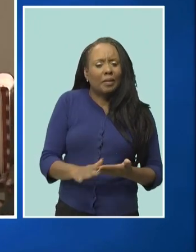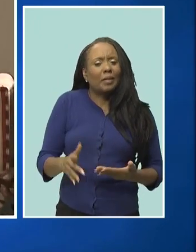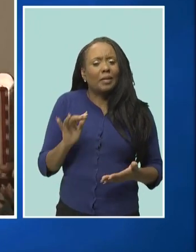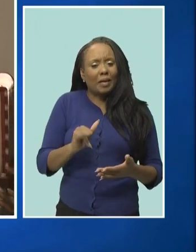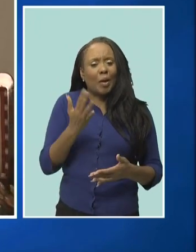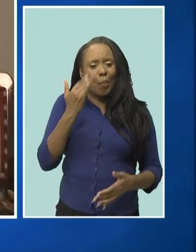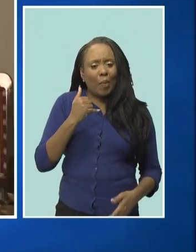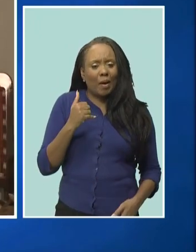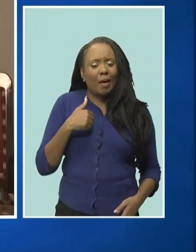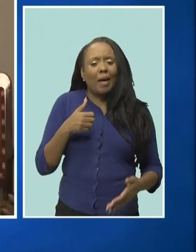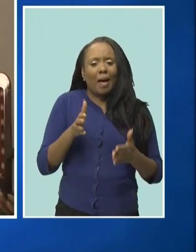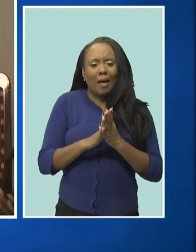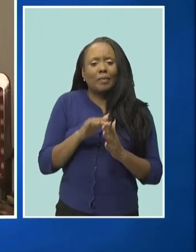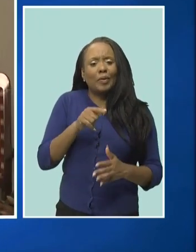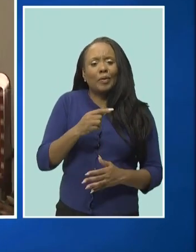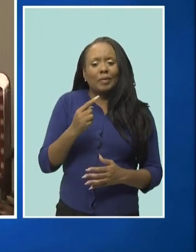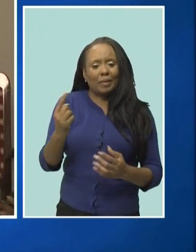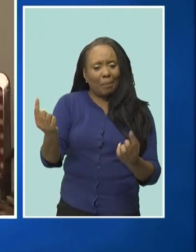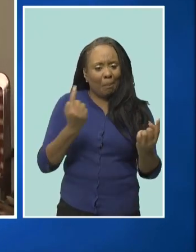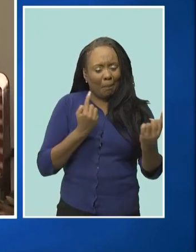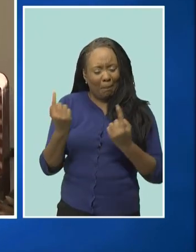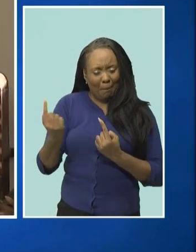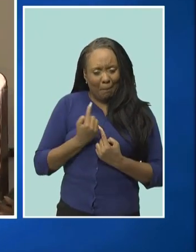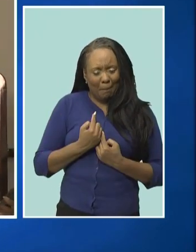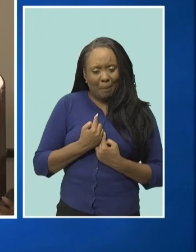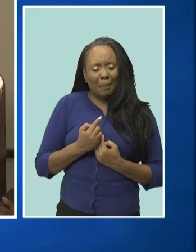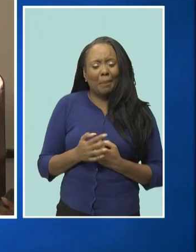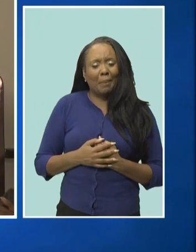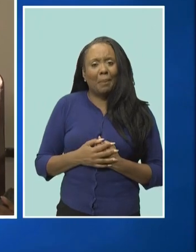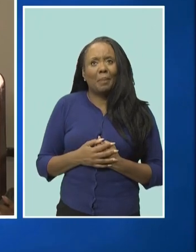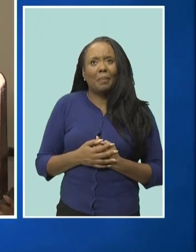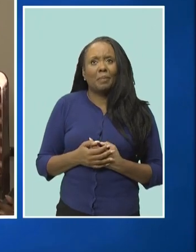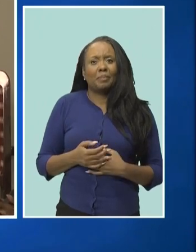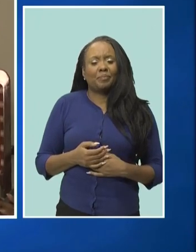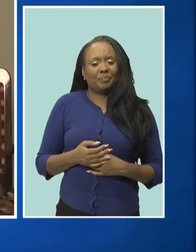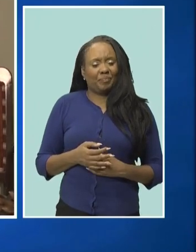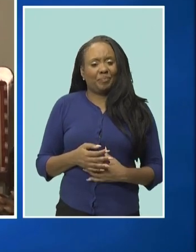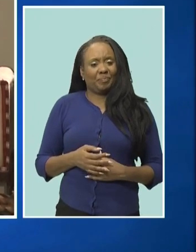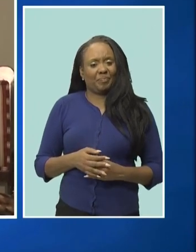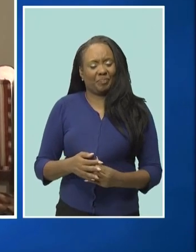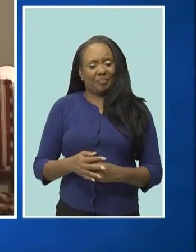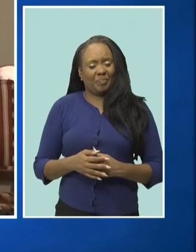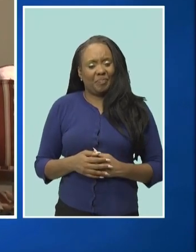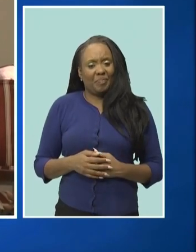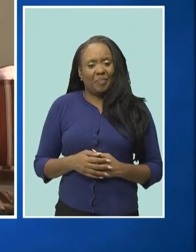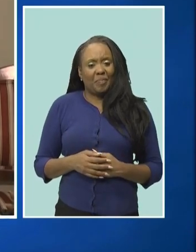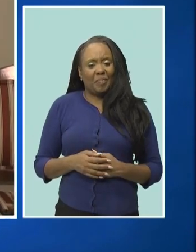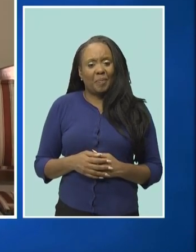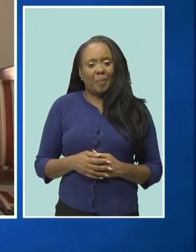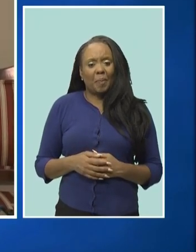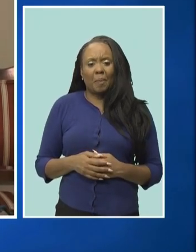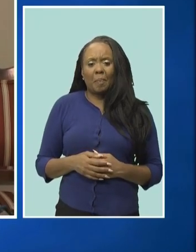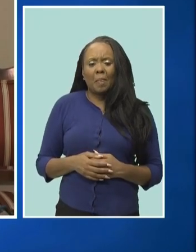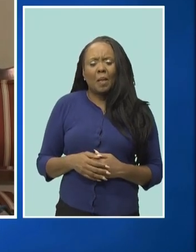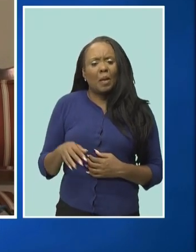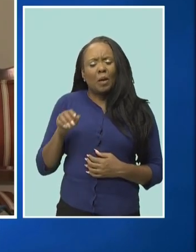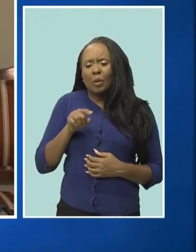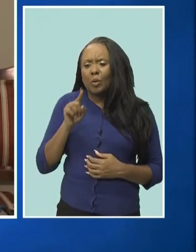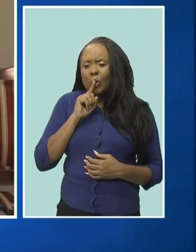because what you did was extraordinarily compassionate